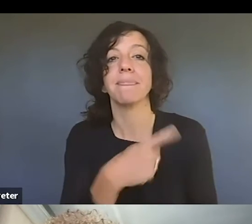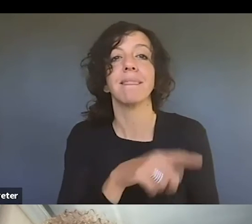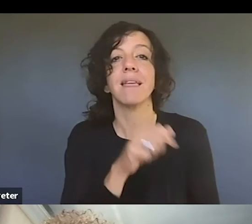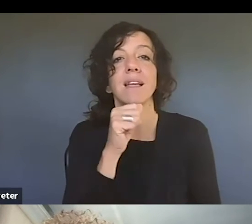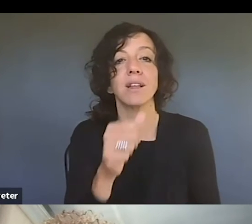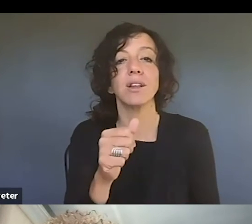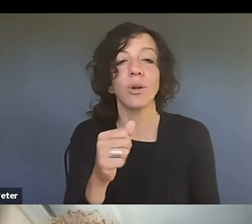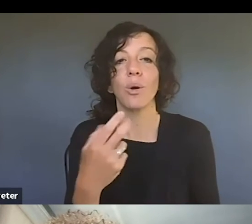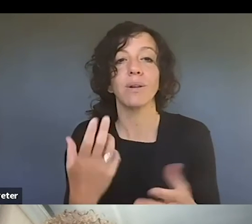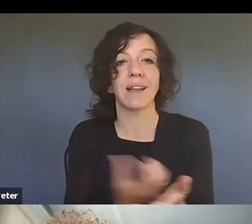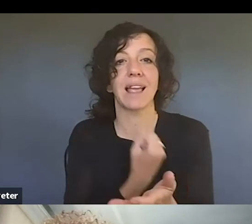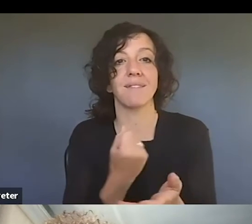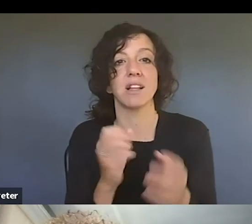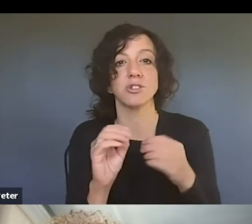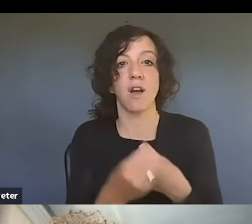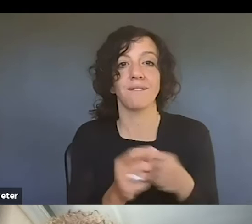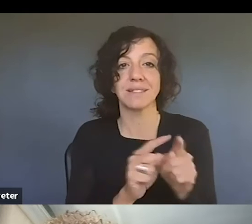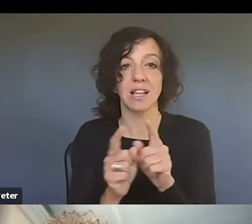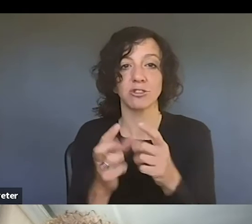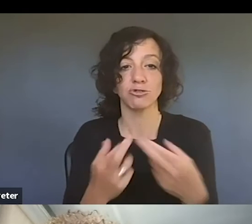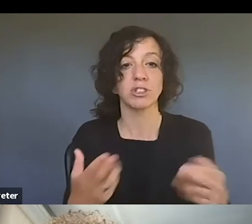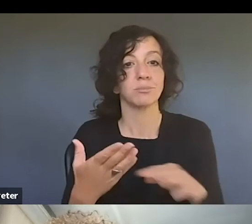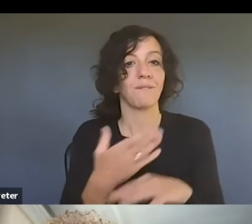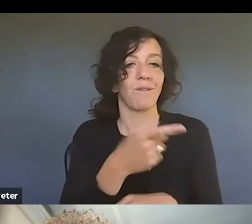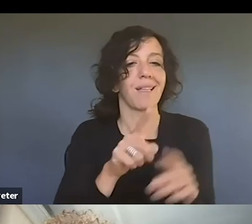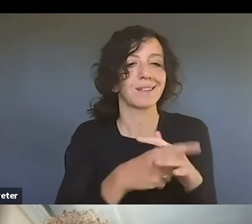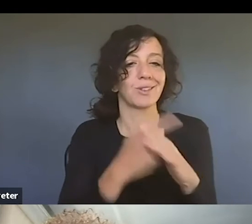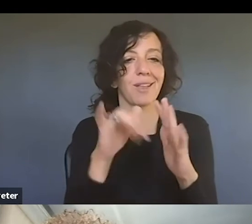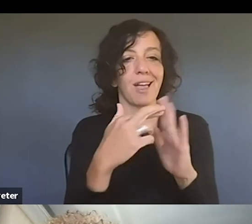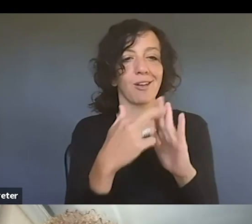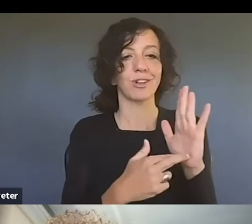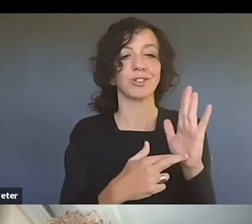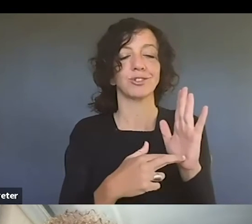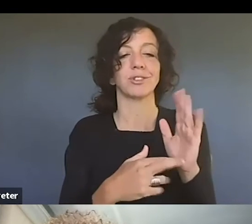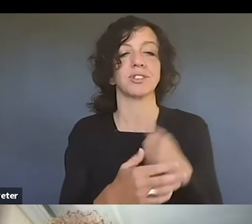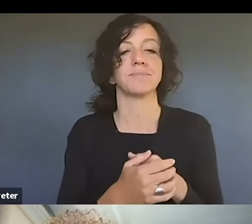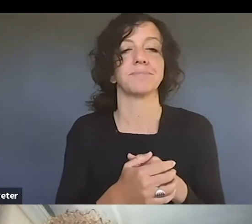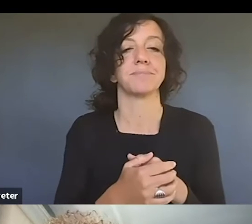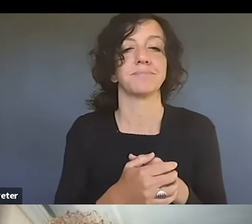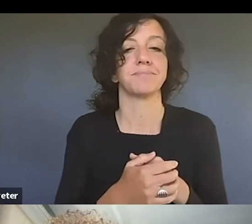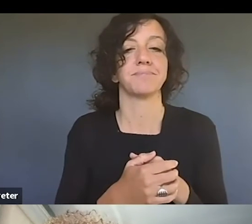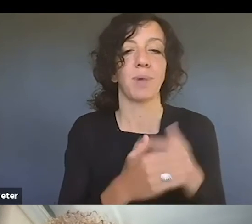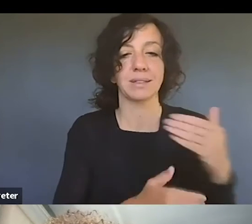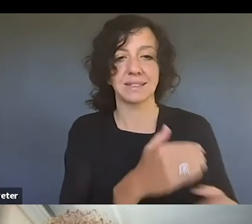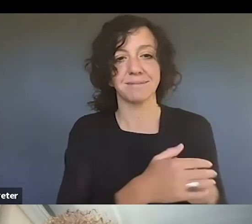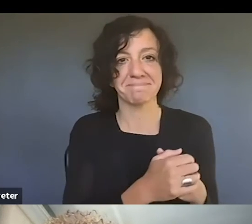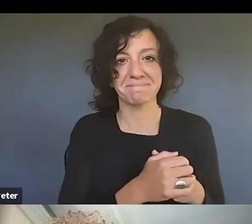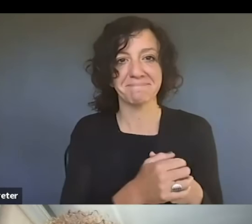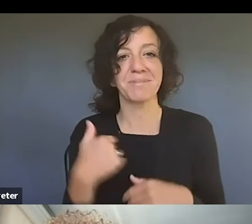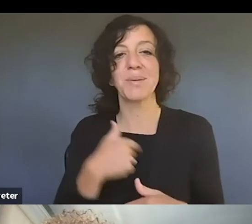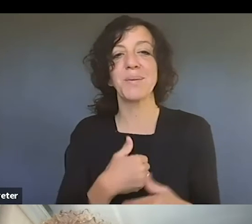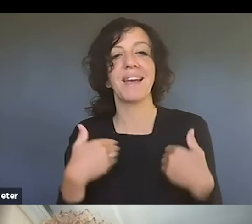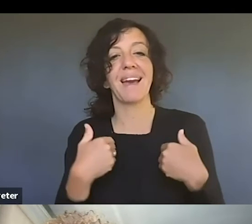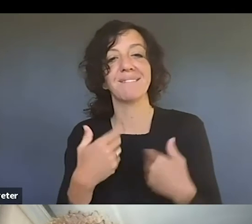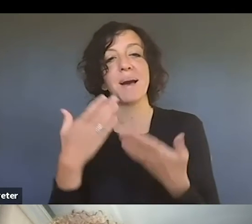office as a resource before they, you know, start the process. We have a public information office full of people who are very knowledgeable